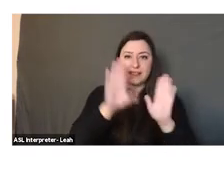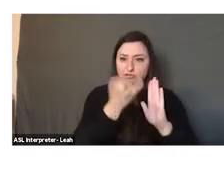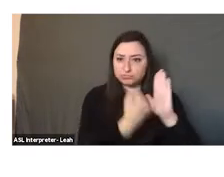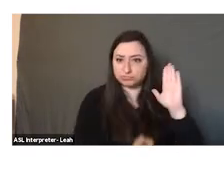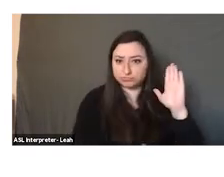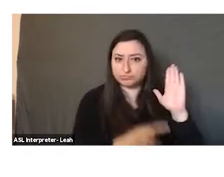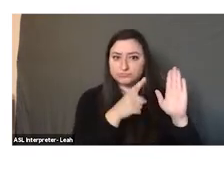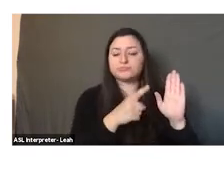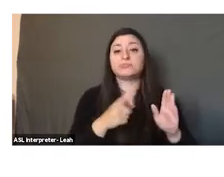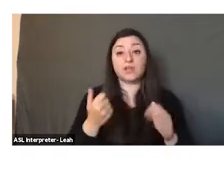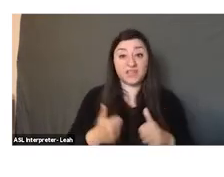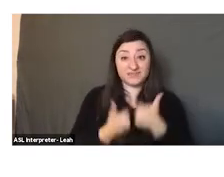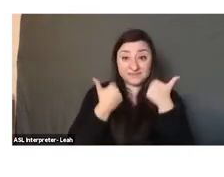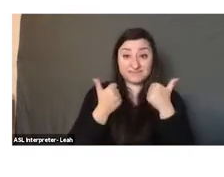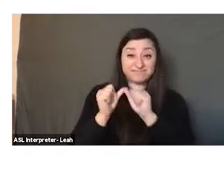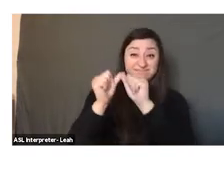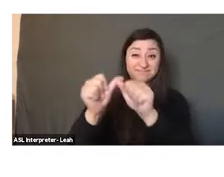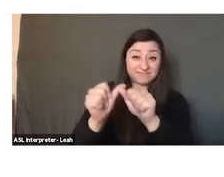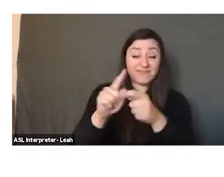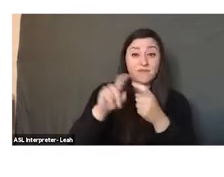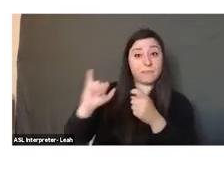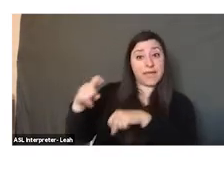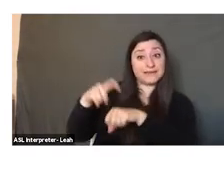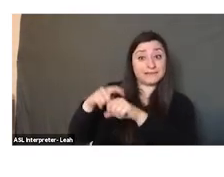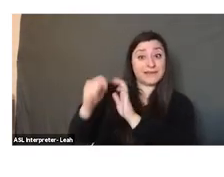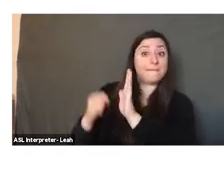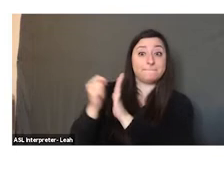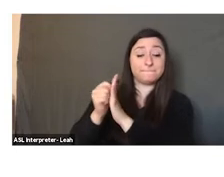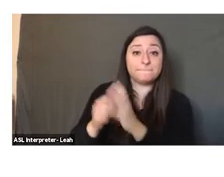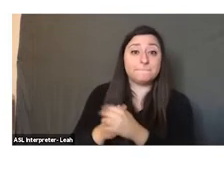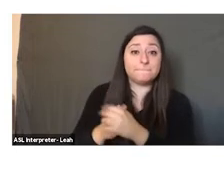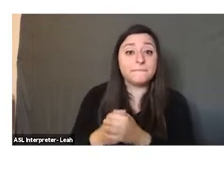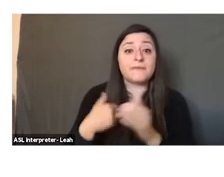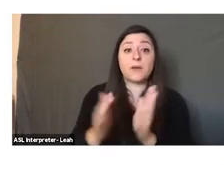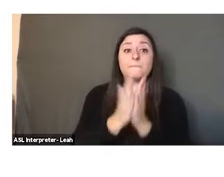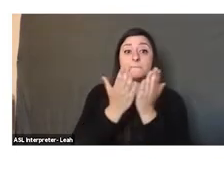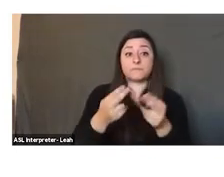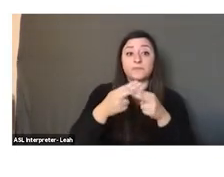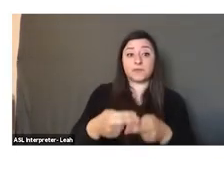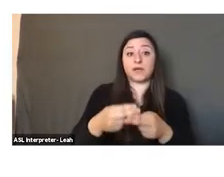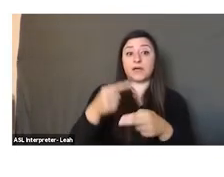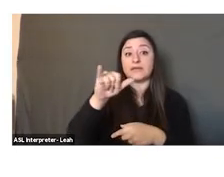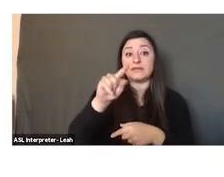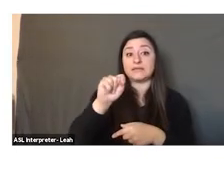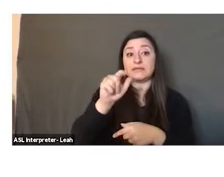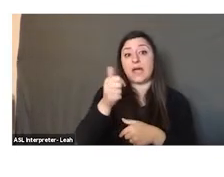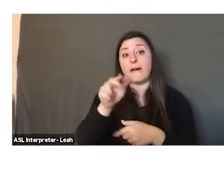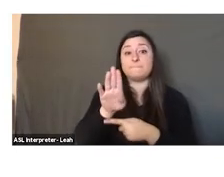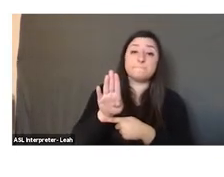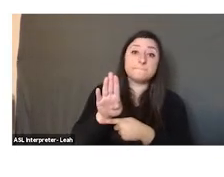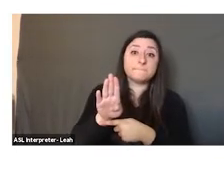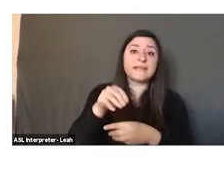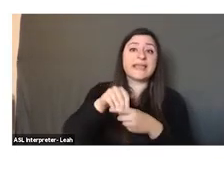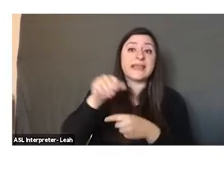survived from this period. We have a book called Kitab al-Nabat, Kitab in